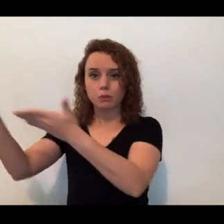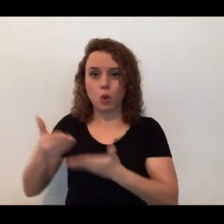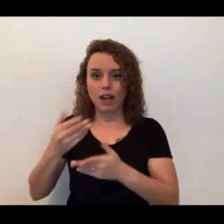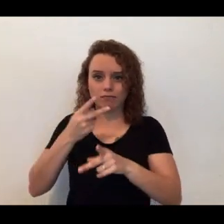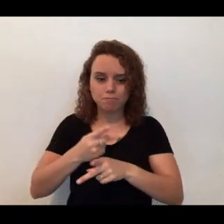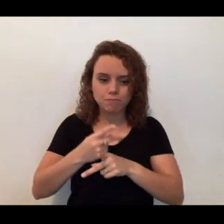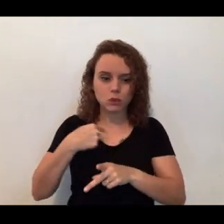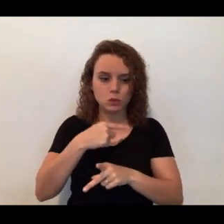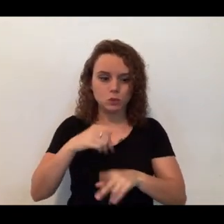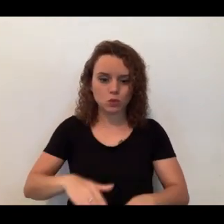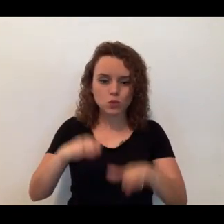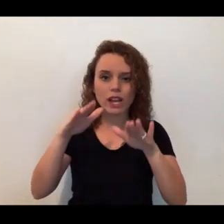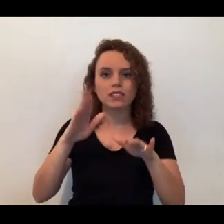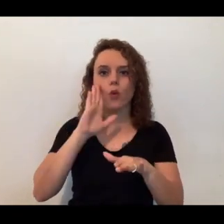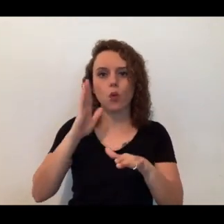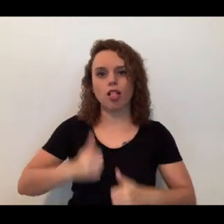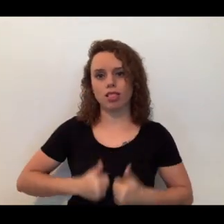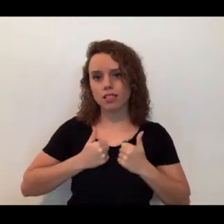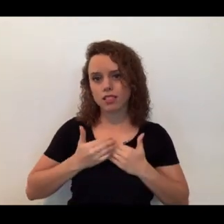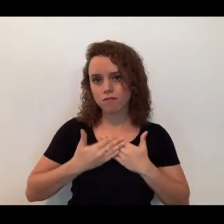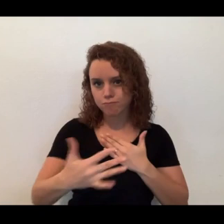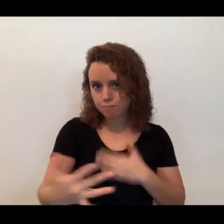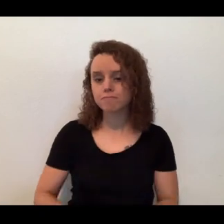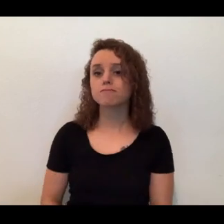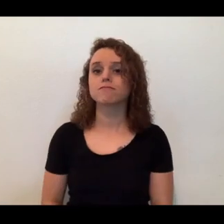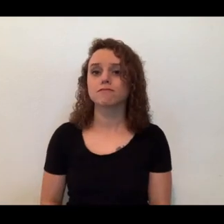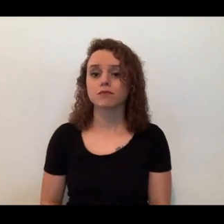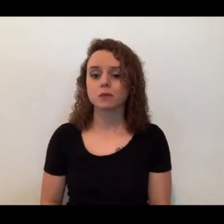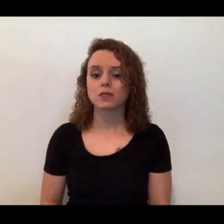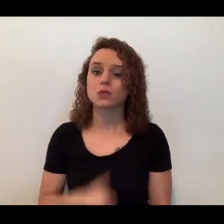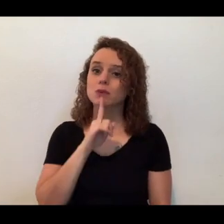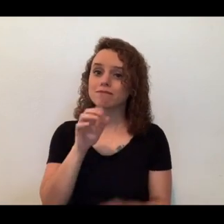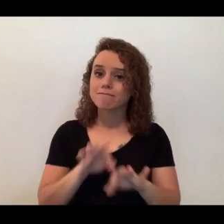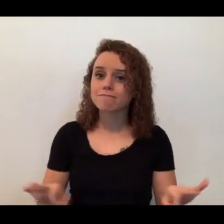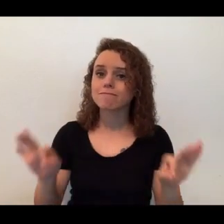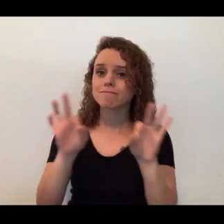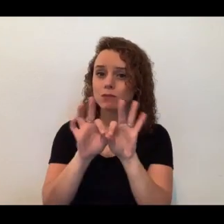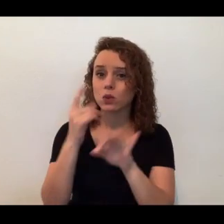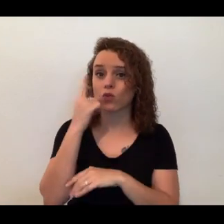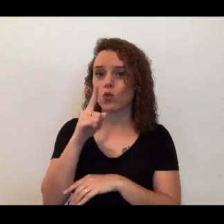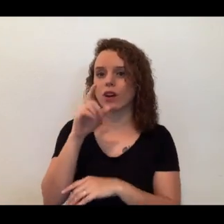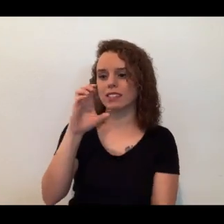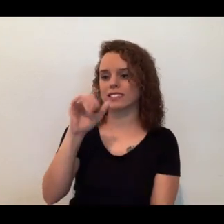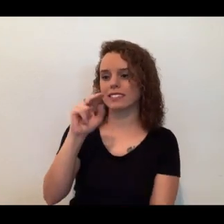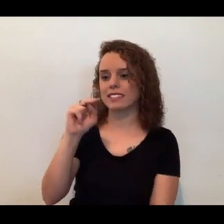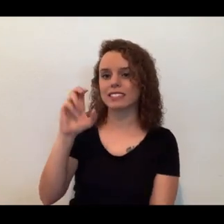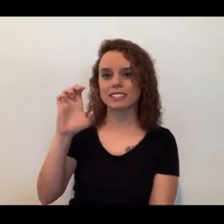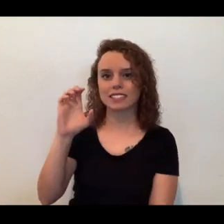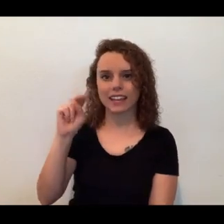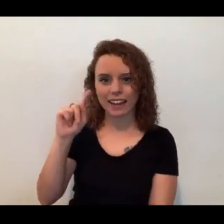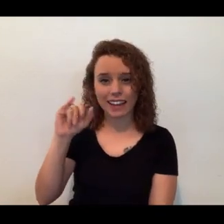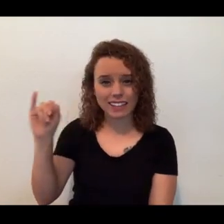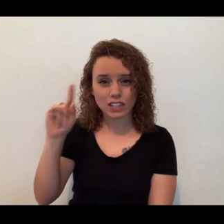entire life. And that's something that's really important for the Cincinnati Zoo and the Cincinnati Zoo's cat